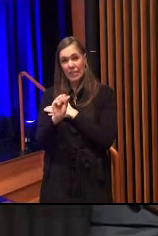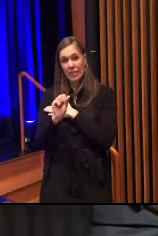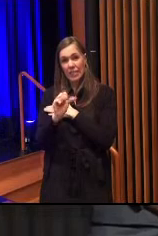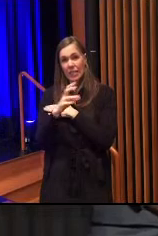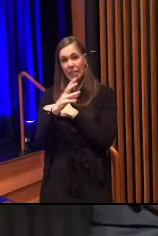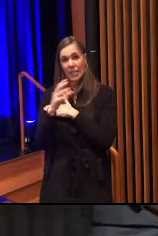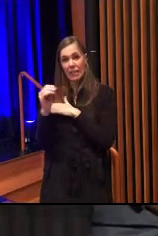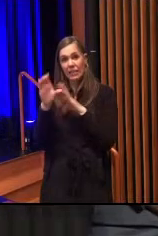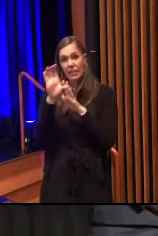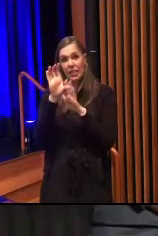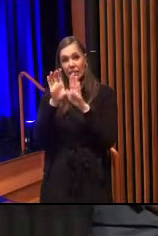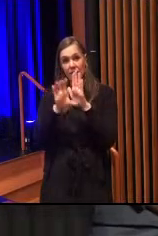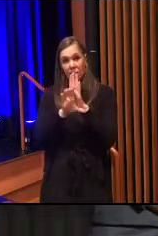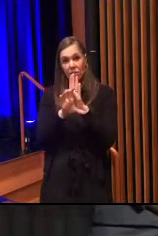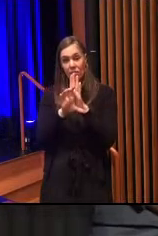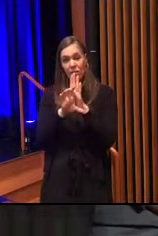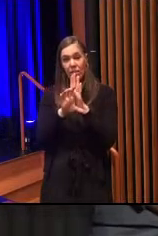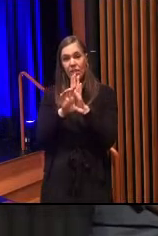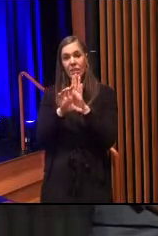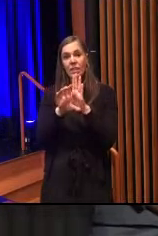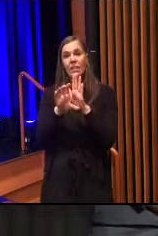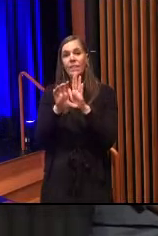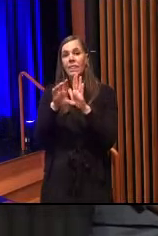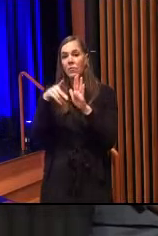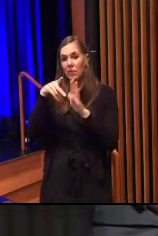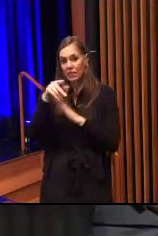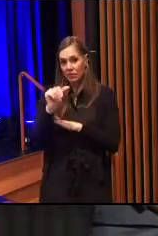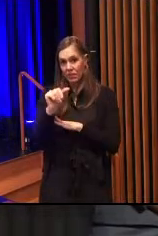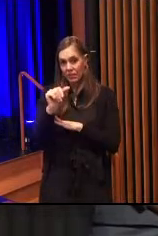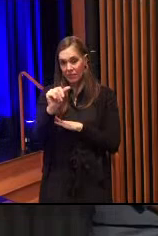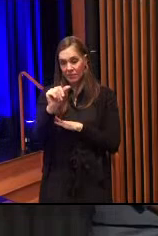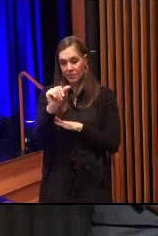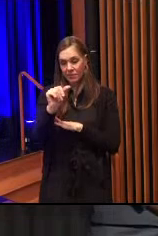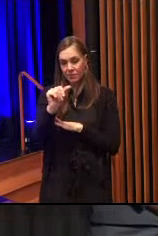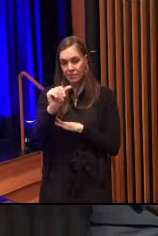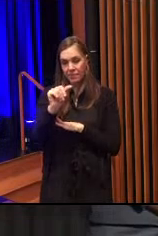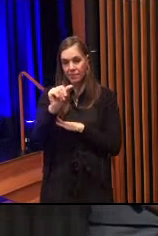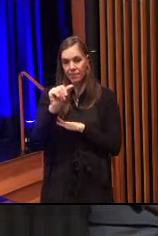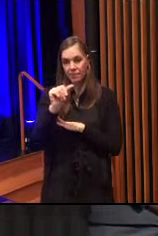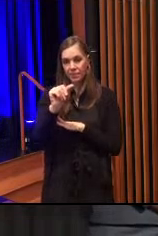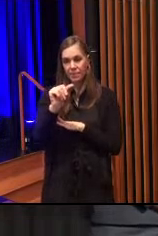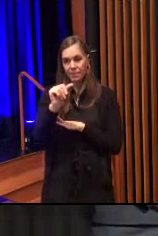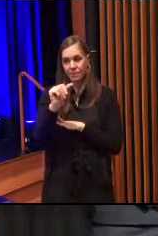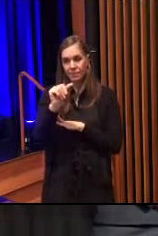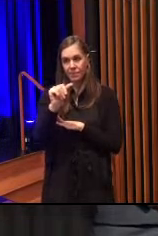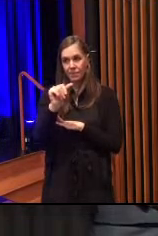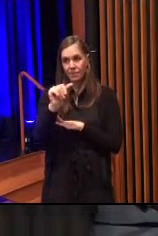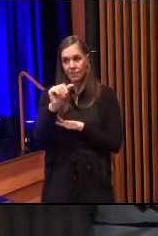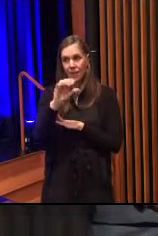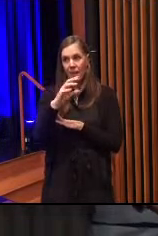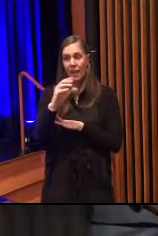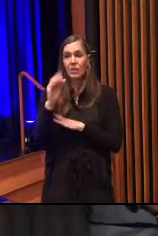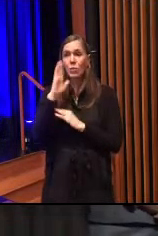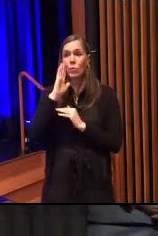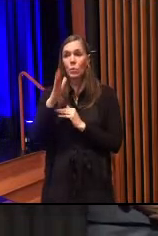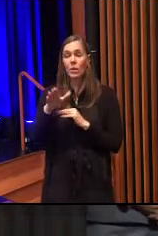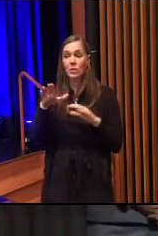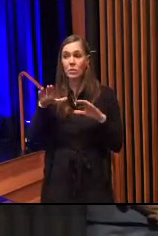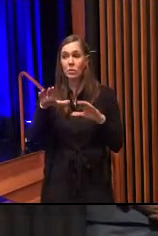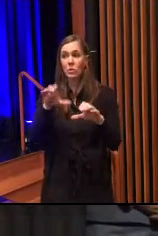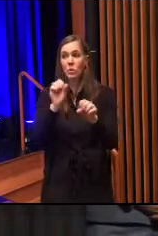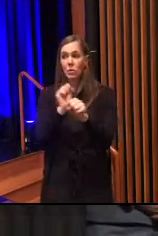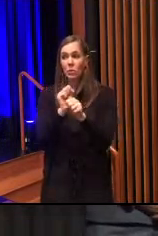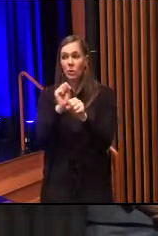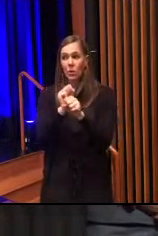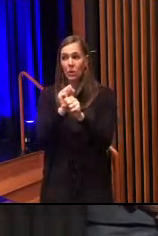United States. And the Constitution of the Commonwealth of Pennsylvania. And the Constitution of the Commonwealth of Pennsylvania. And that I will discharge the